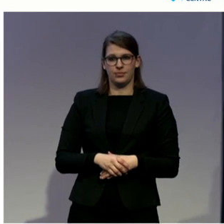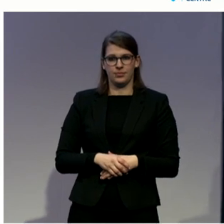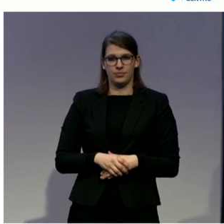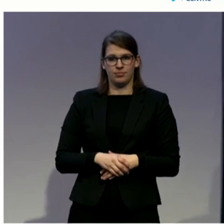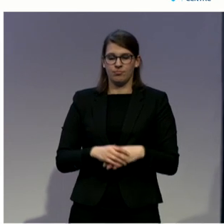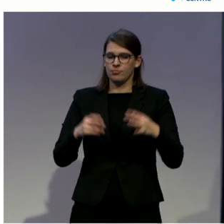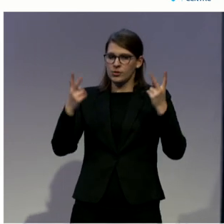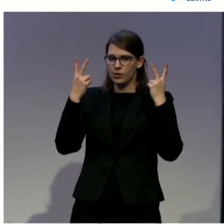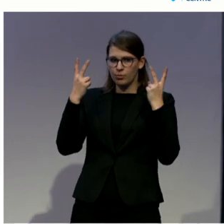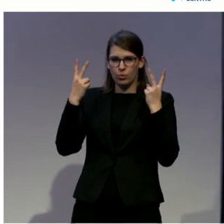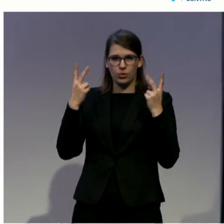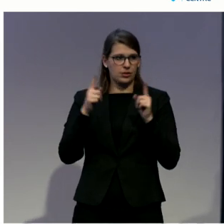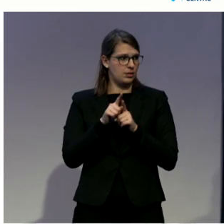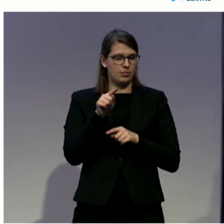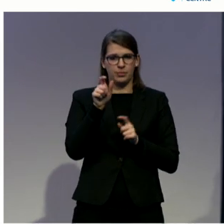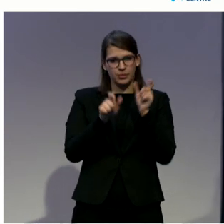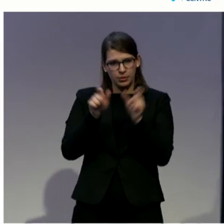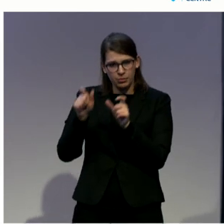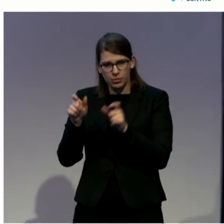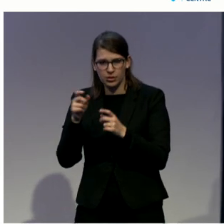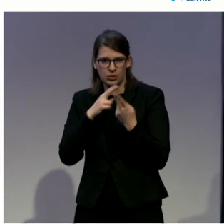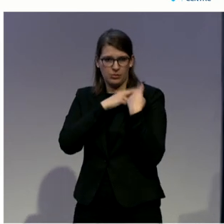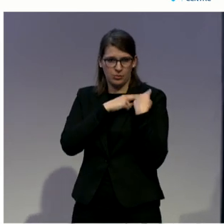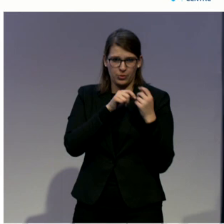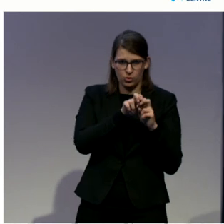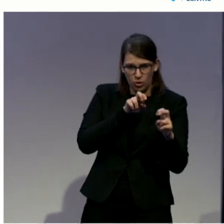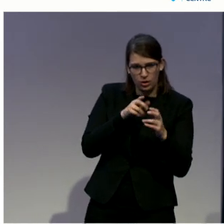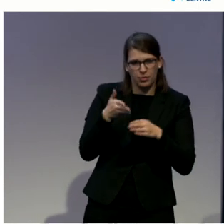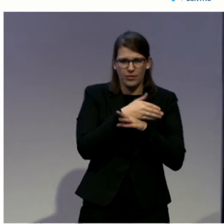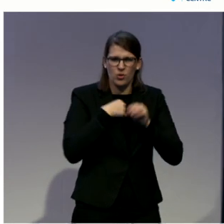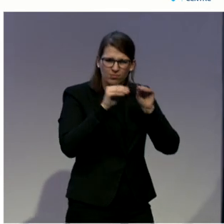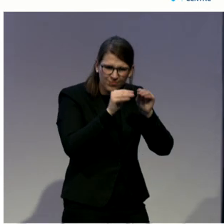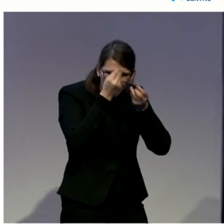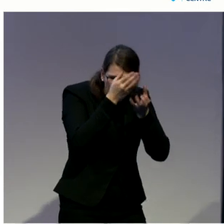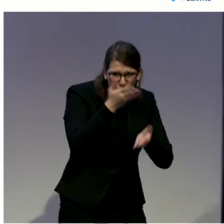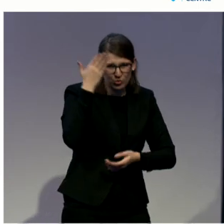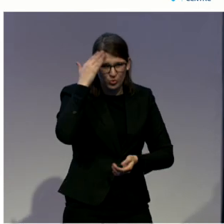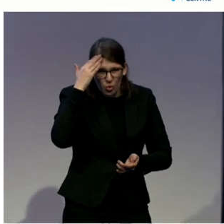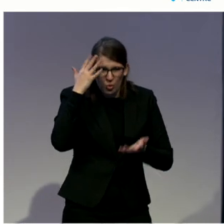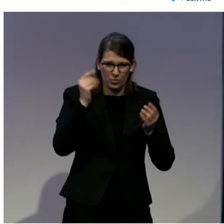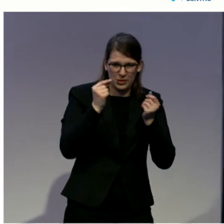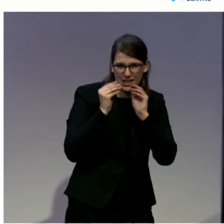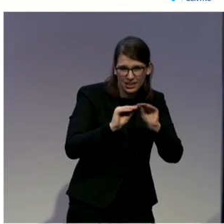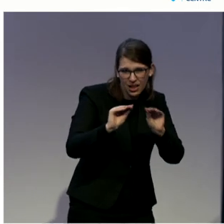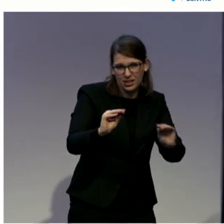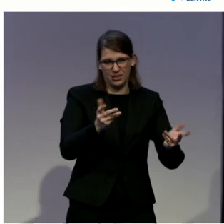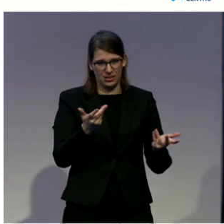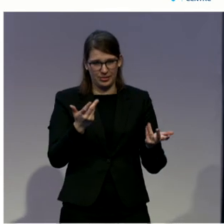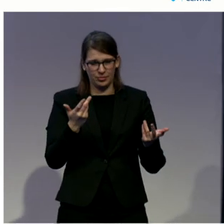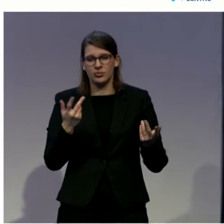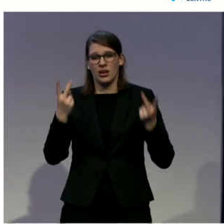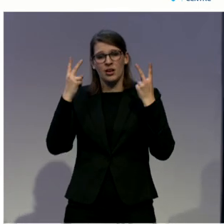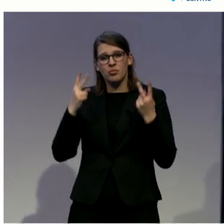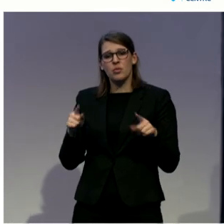with RNIB and Deaf Scotland. Also the purchase of portable, easy to use hearing units and